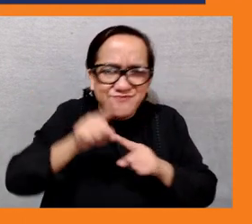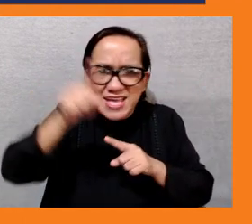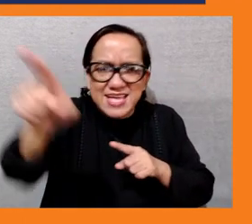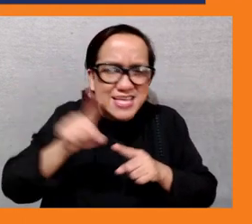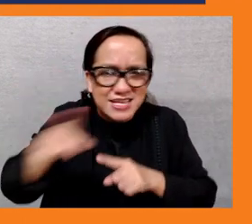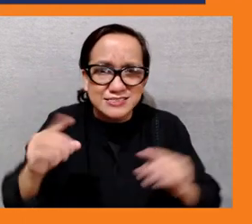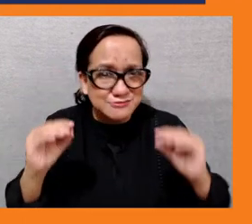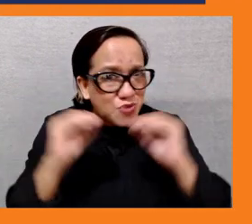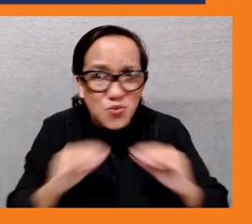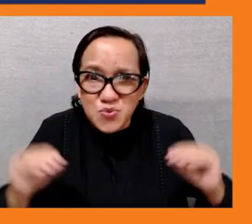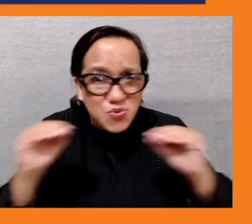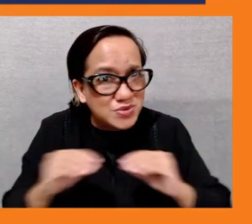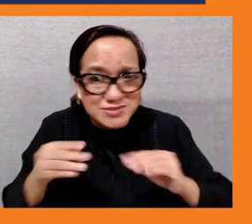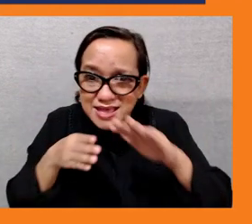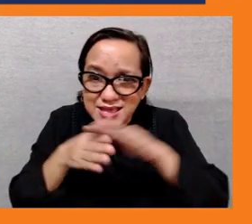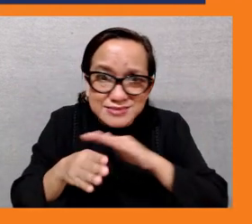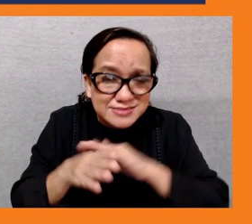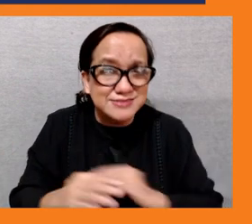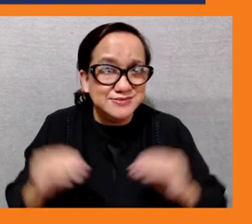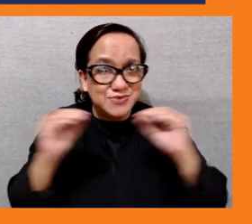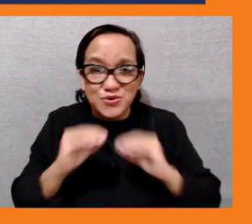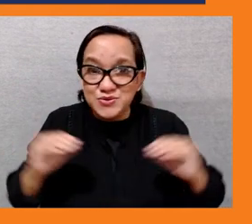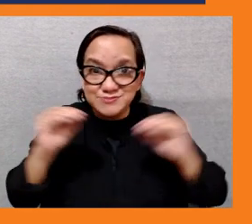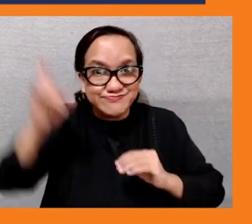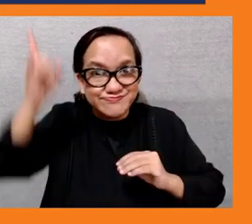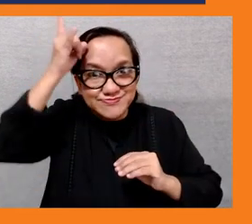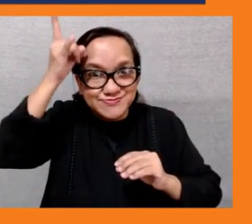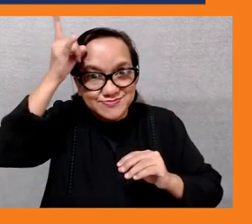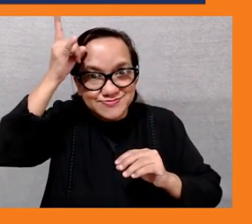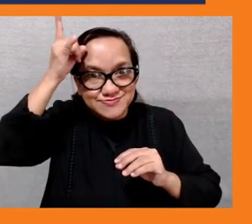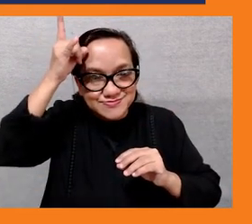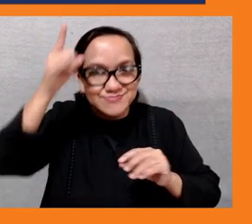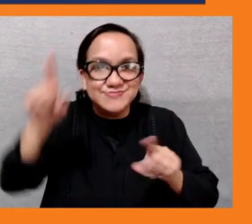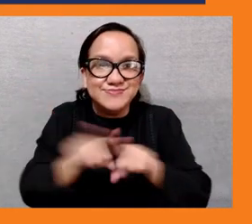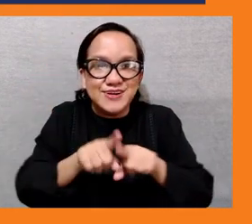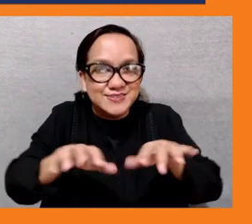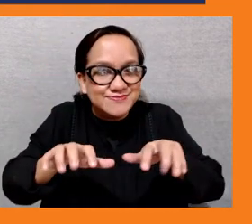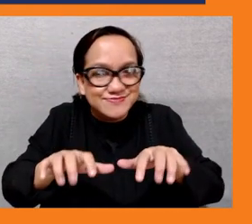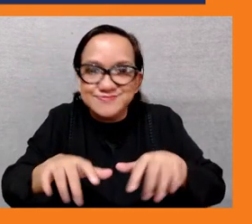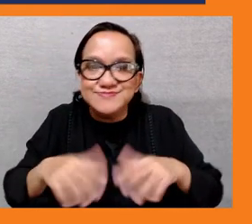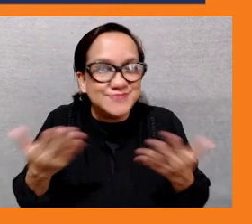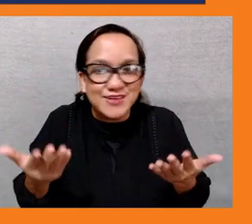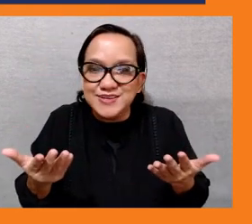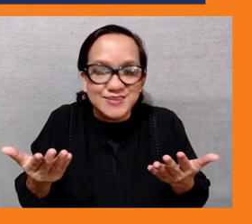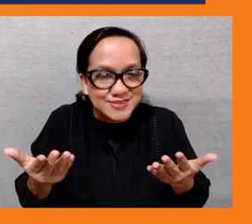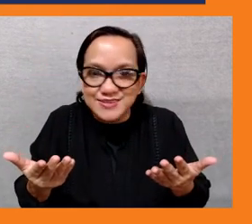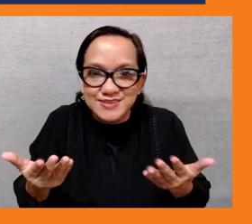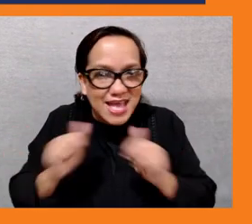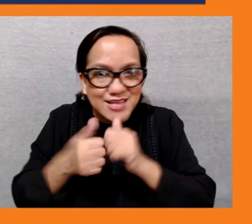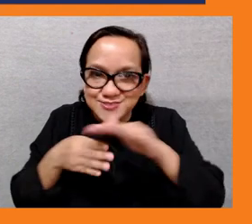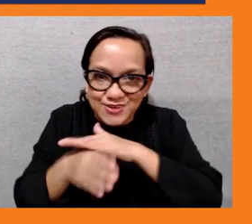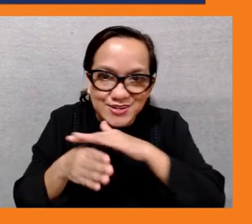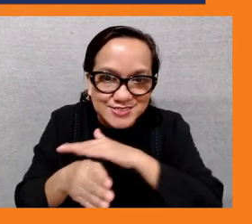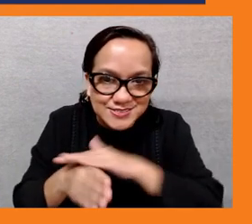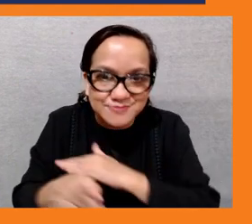yeah thank you aries for the question i think um this is particularly important also uh